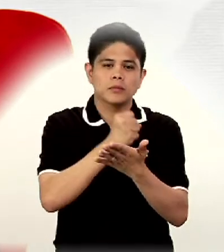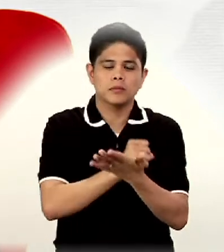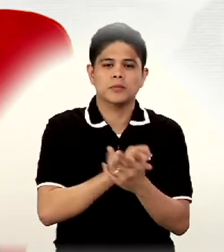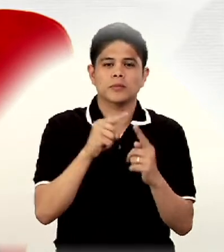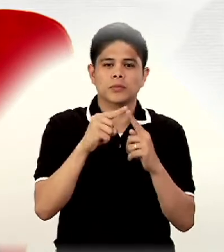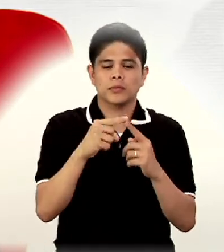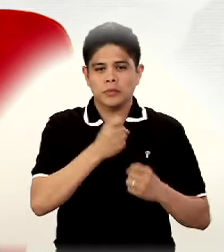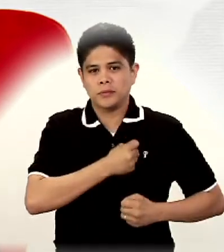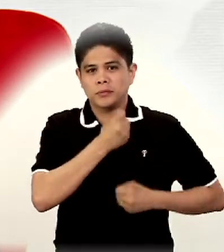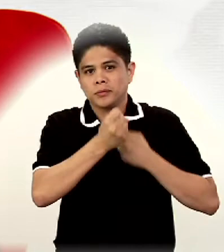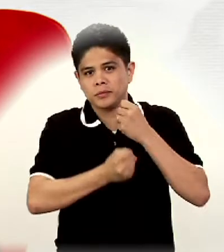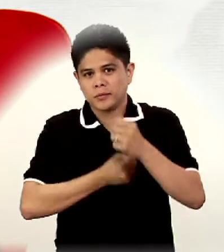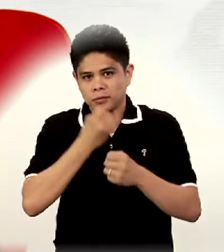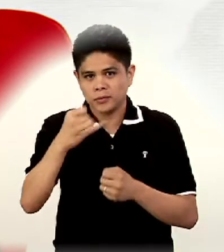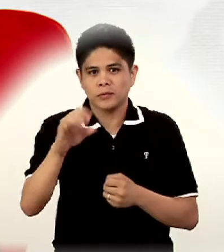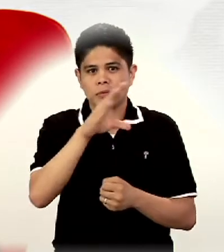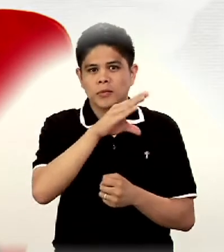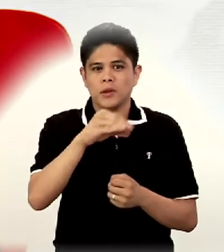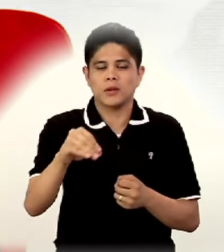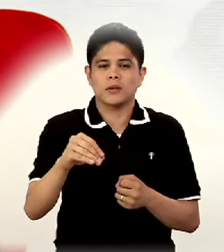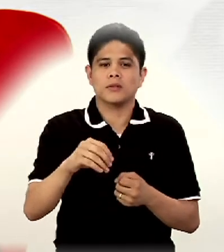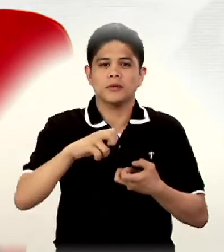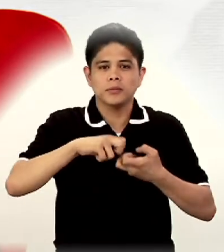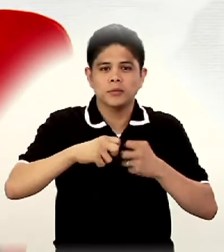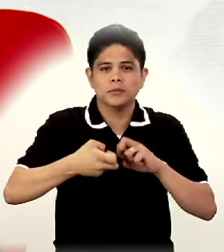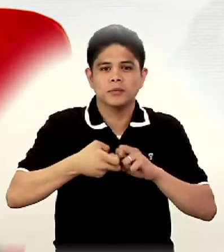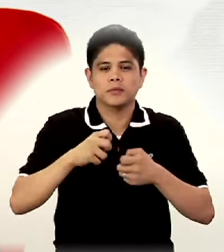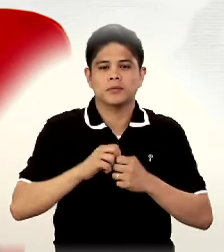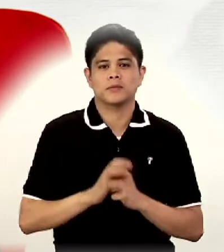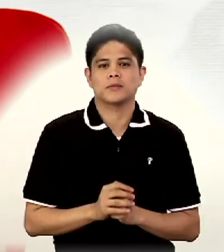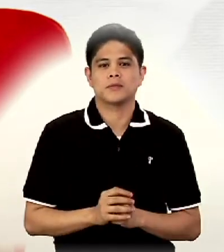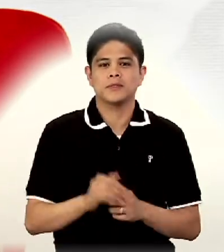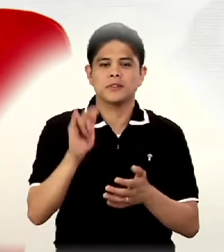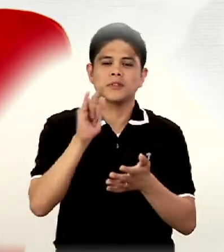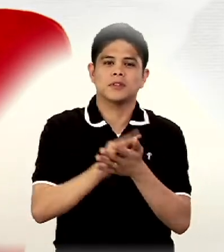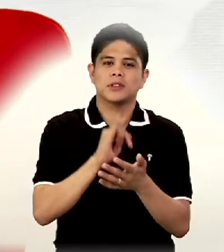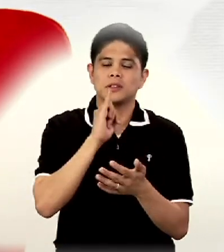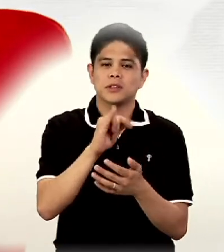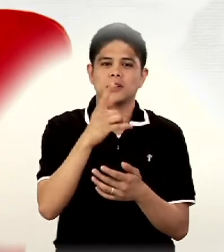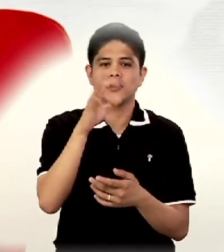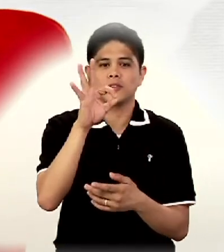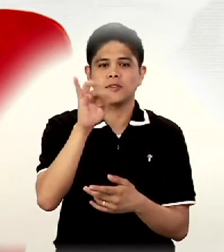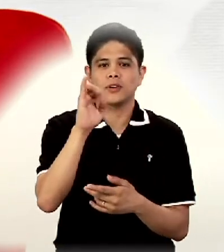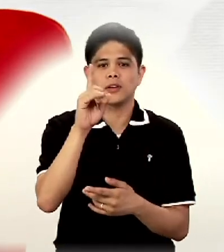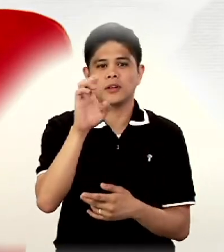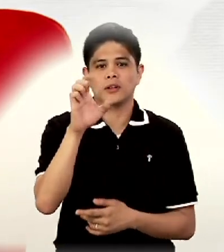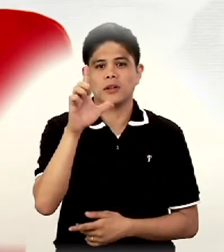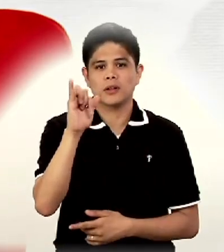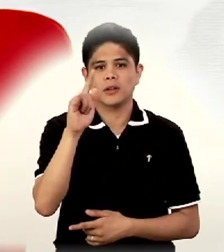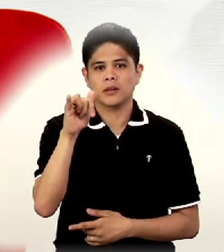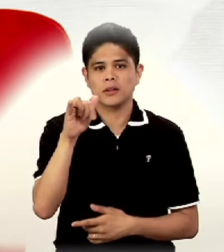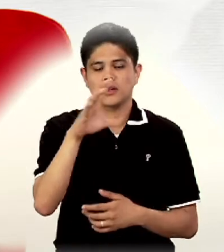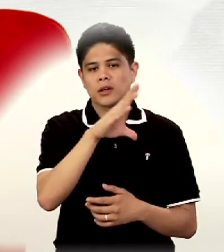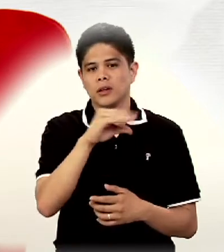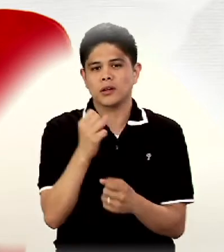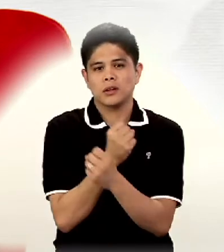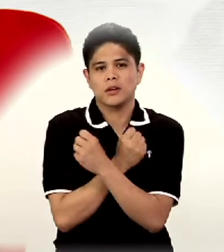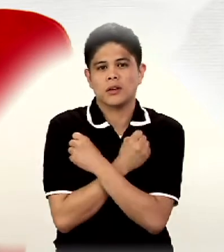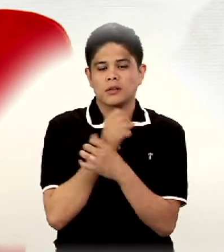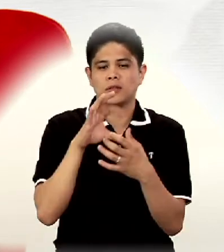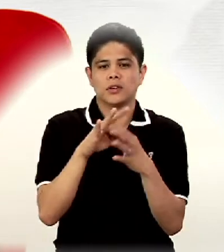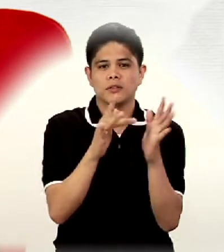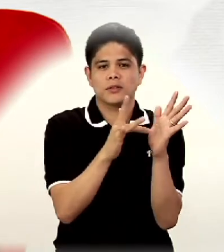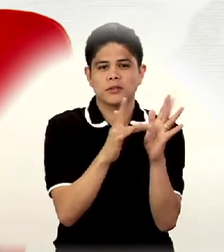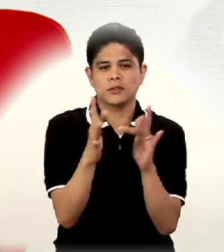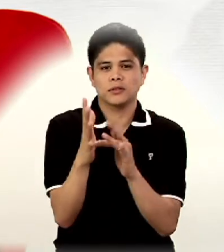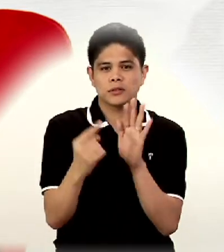to sufferings and travail. This is the fidelity and the love of Jesus